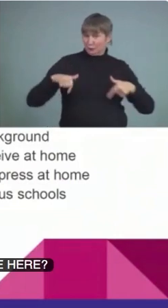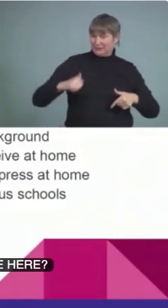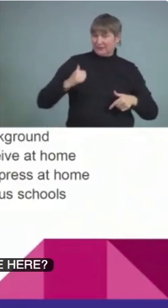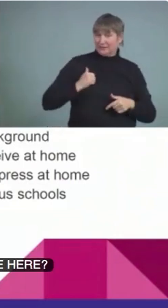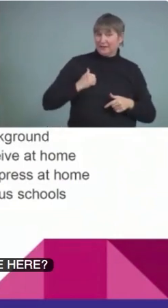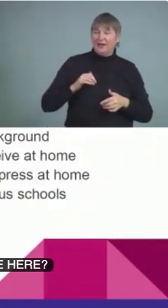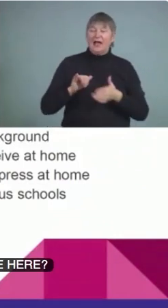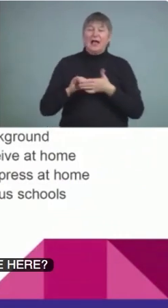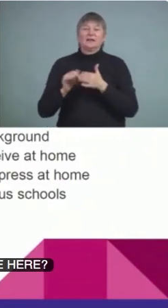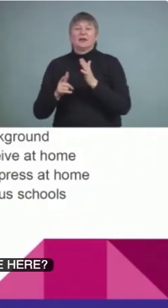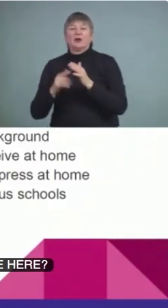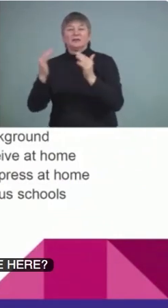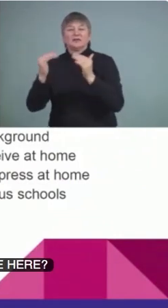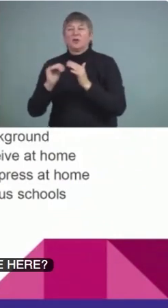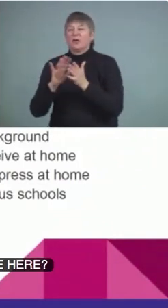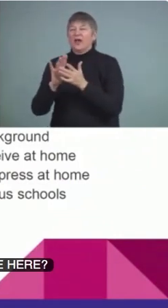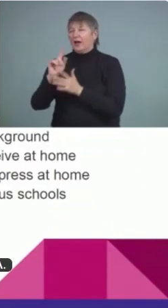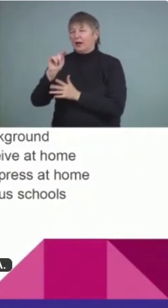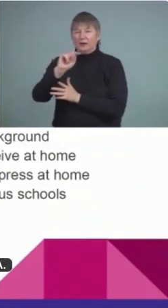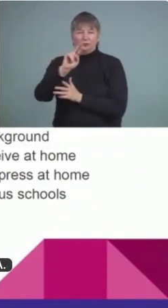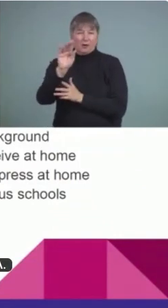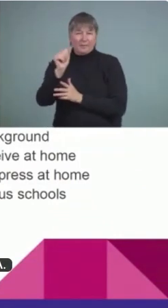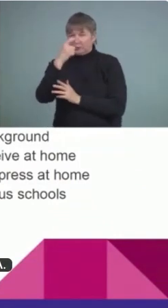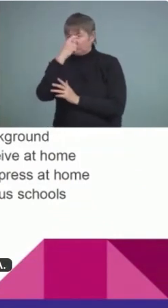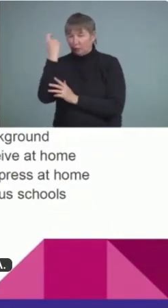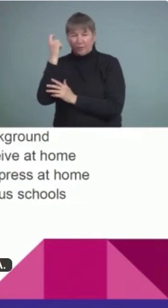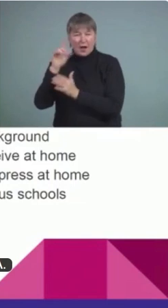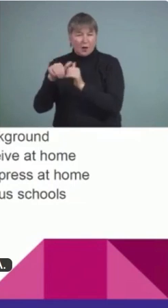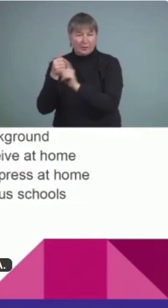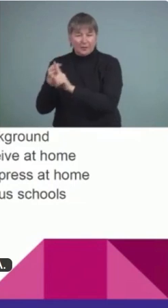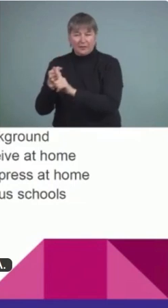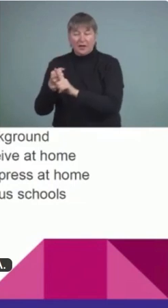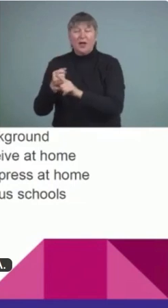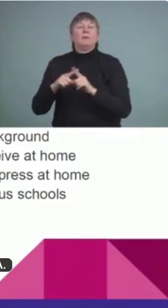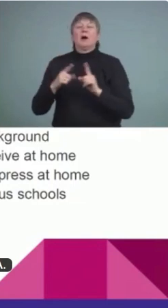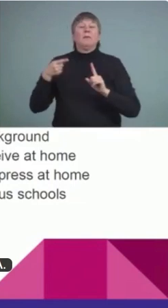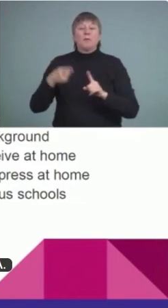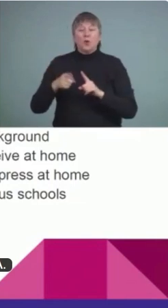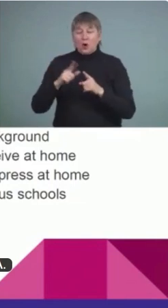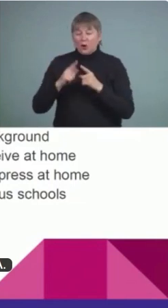of trauma. So, the more we know, the better we can support.